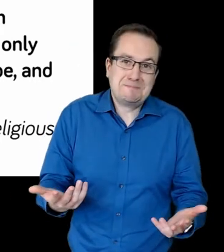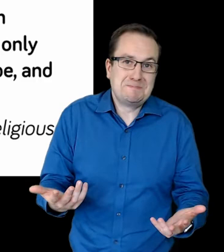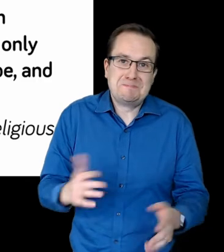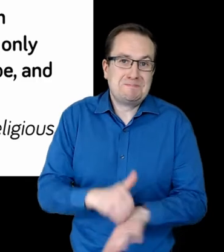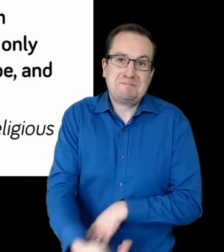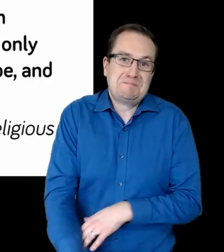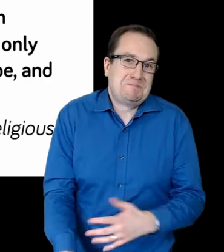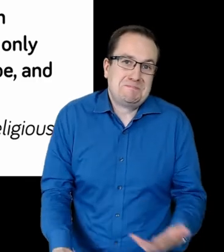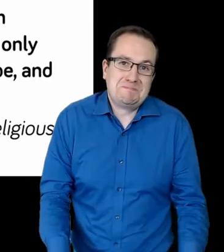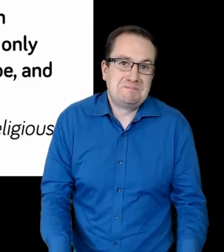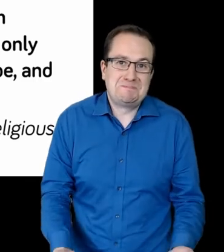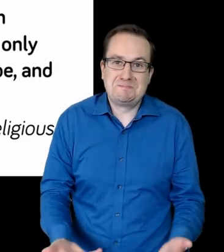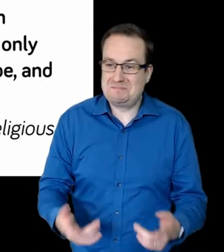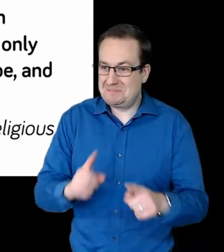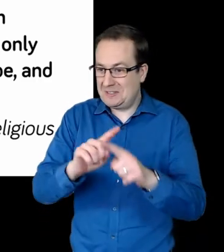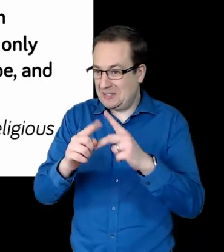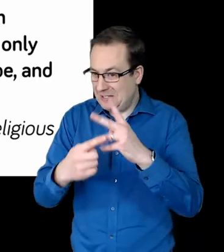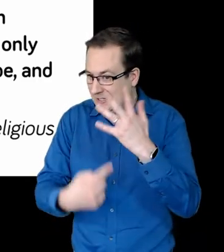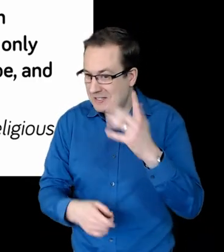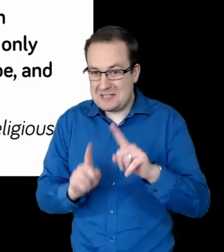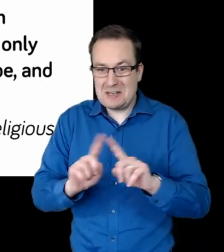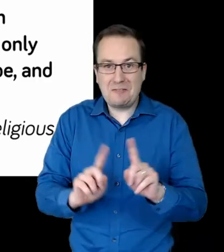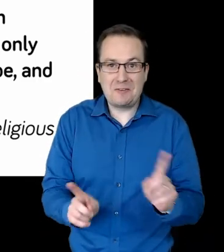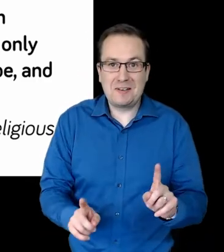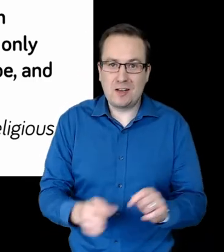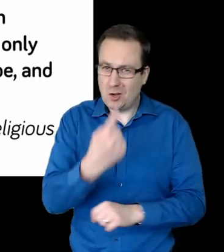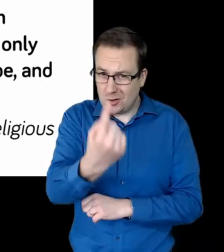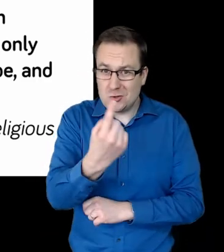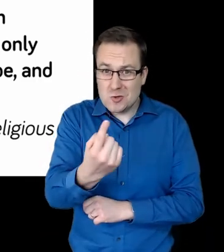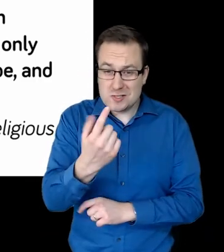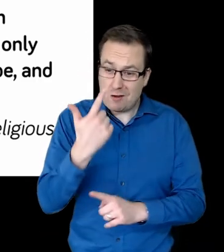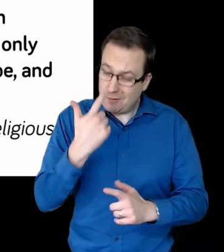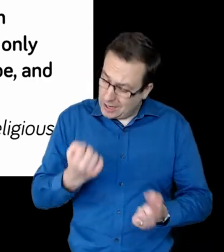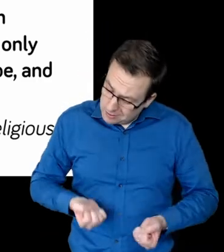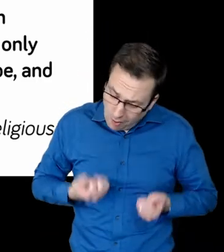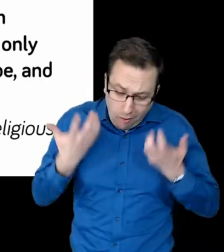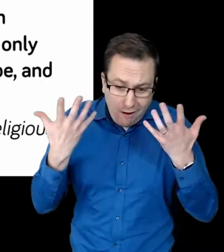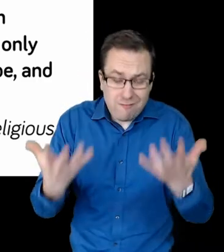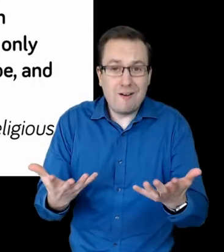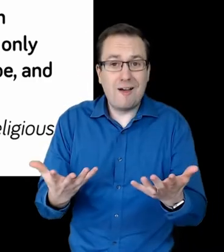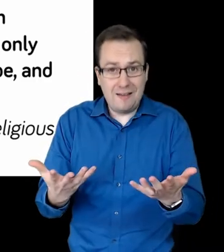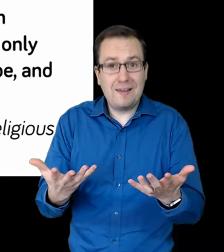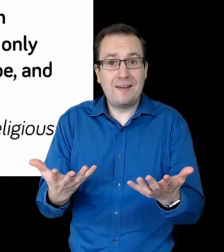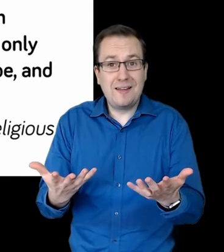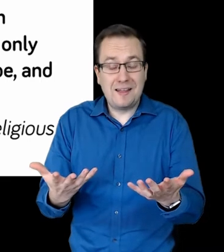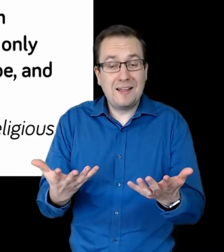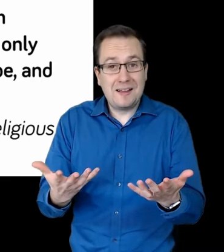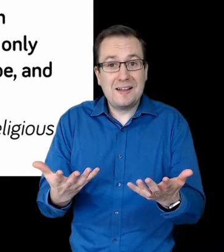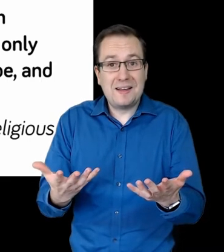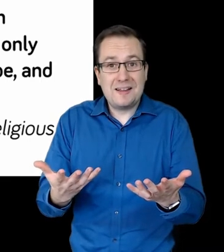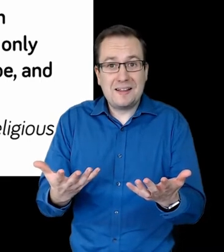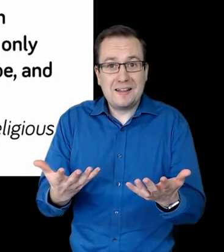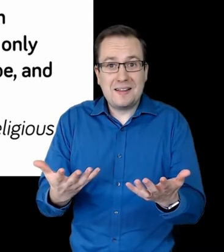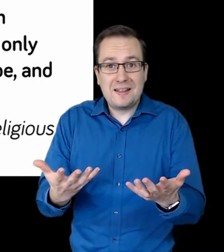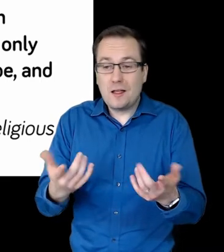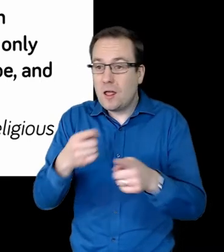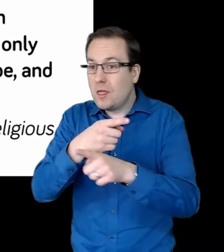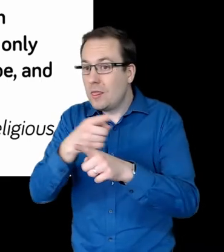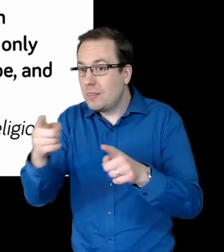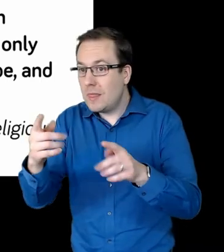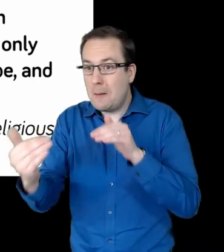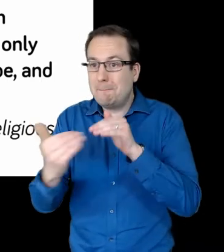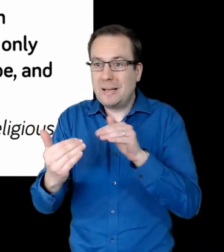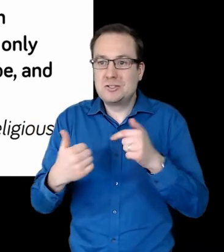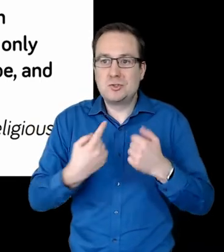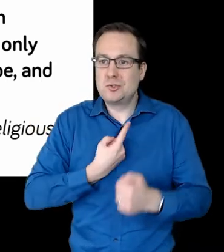No matter what the human difference is, you have something to offer in your own being. Nobody else can offer